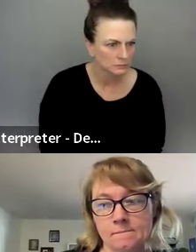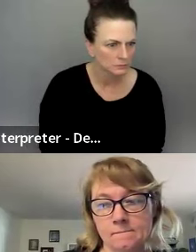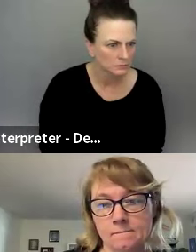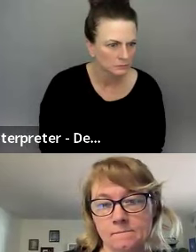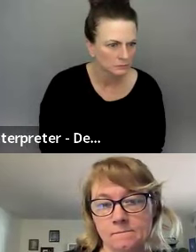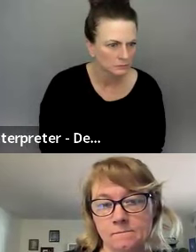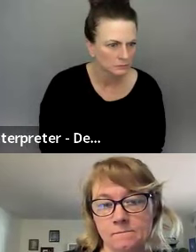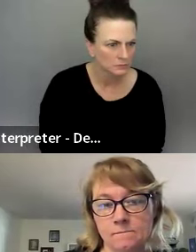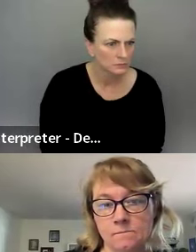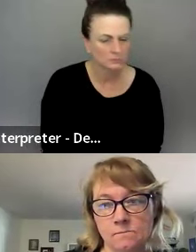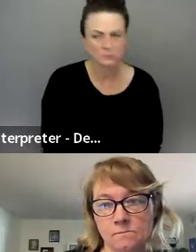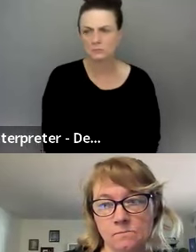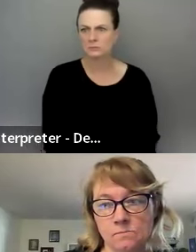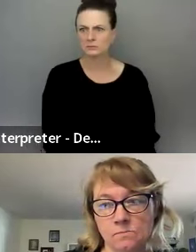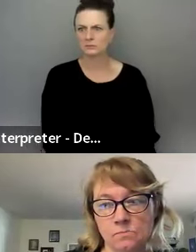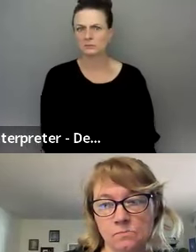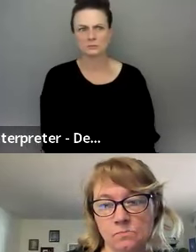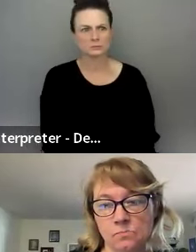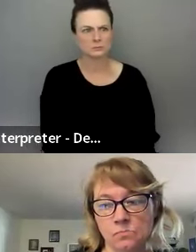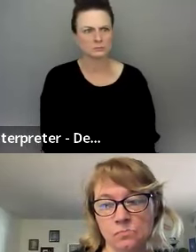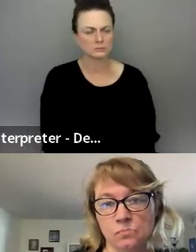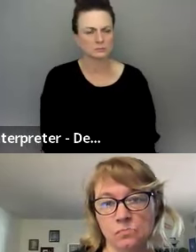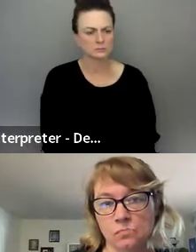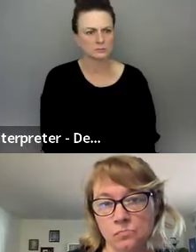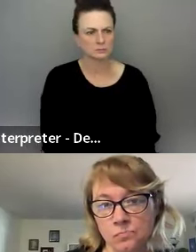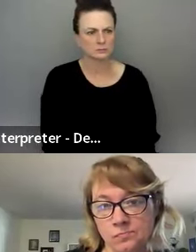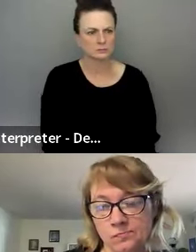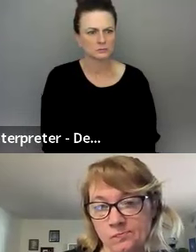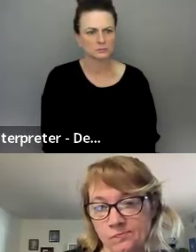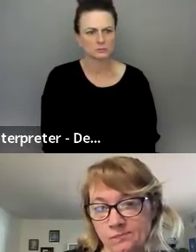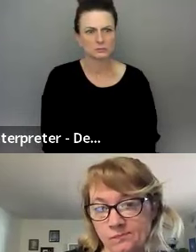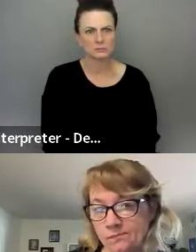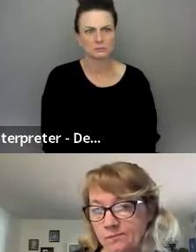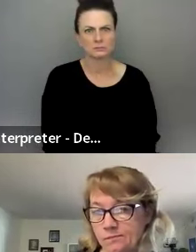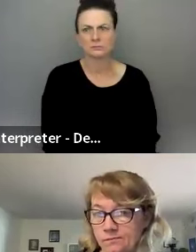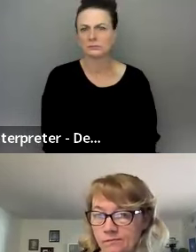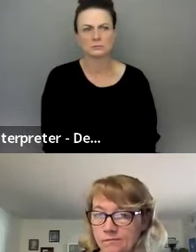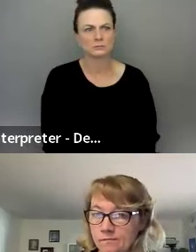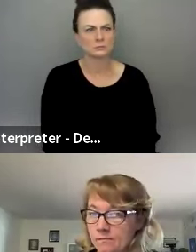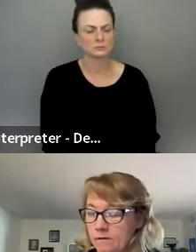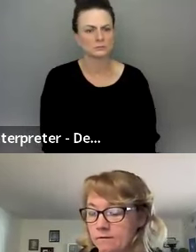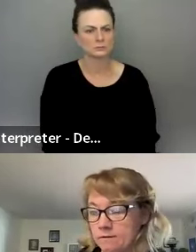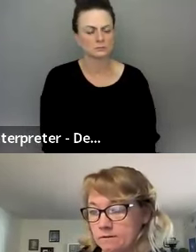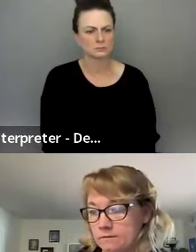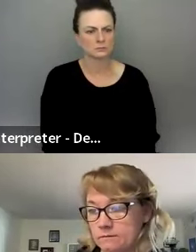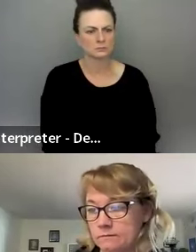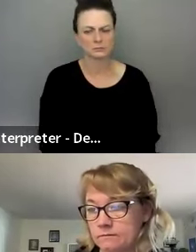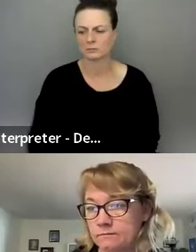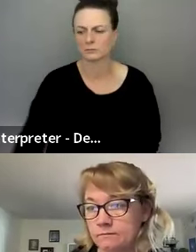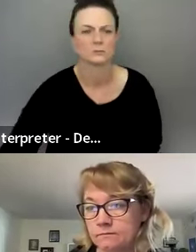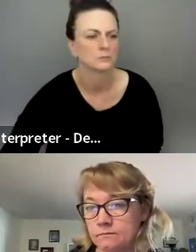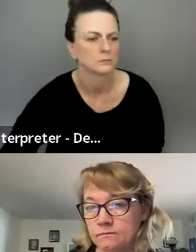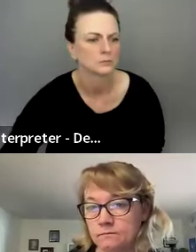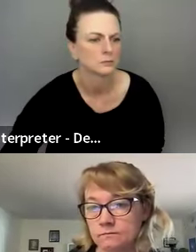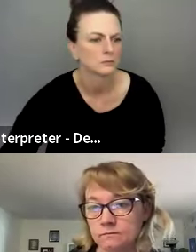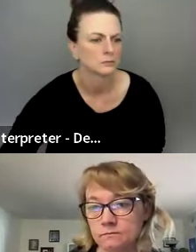think we need to be like kind of meet in the Slack channel, uh, because not everyone can be